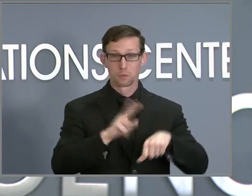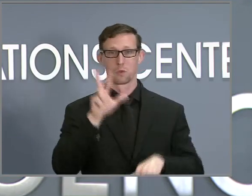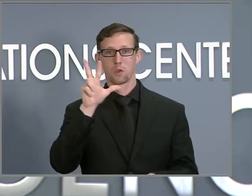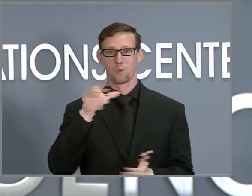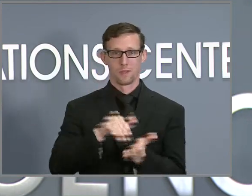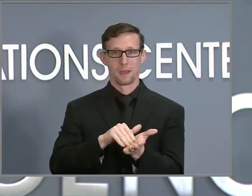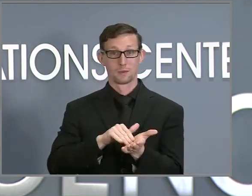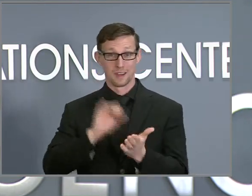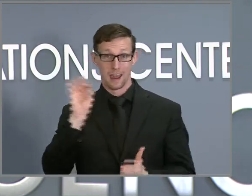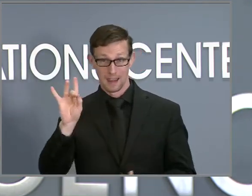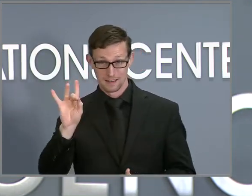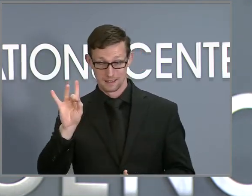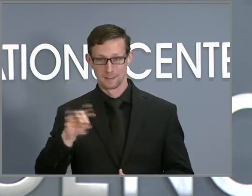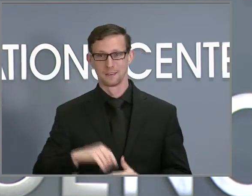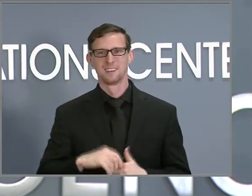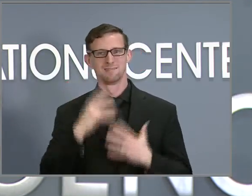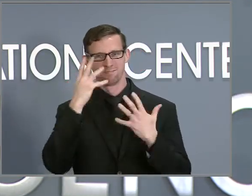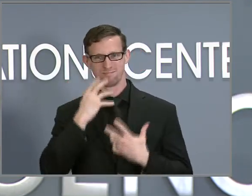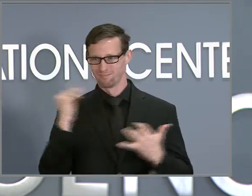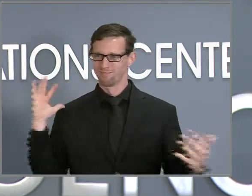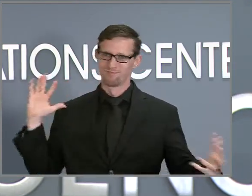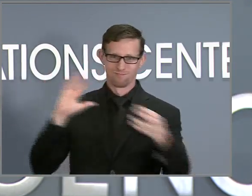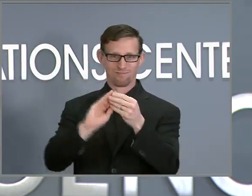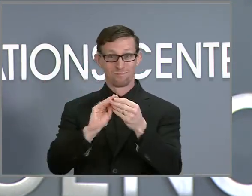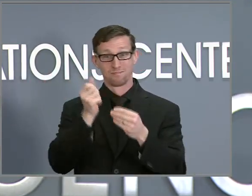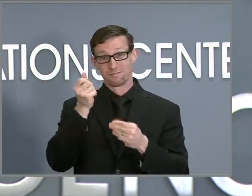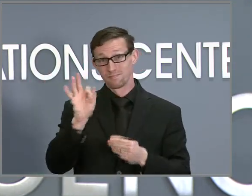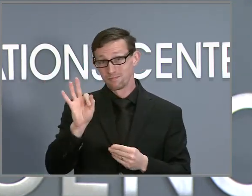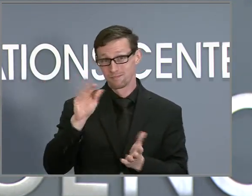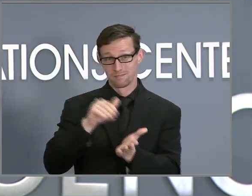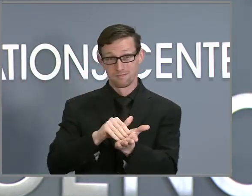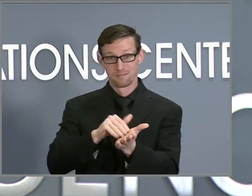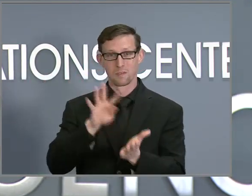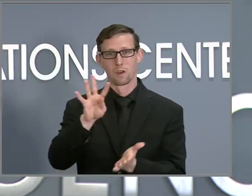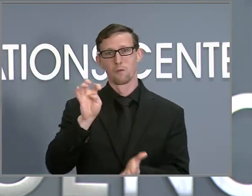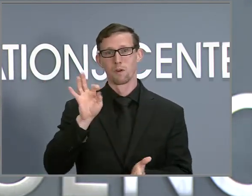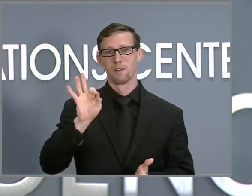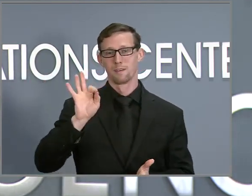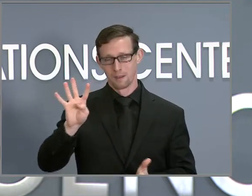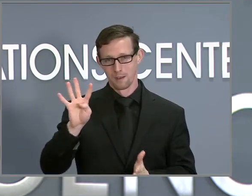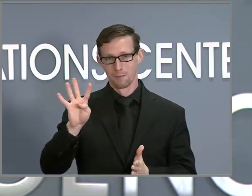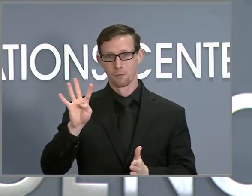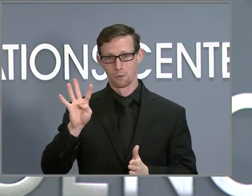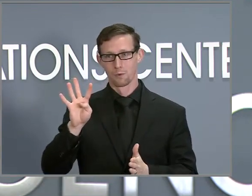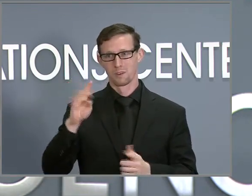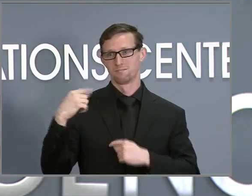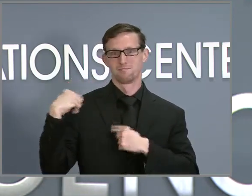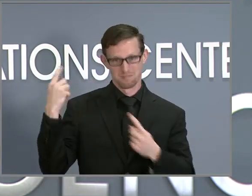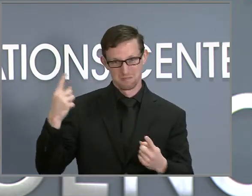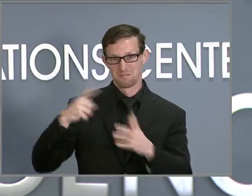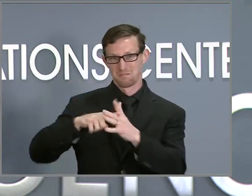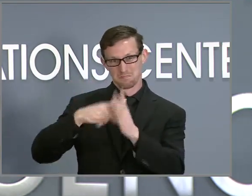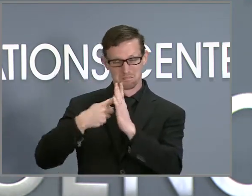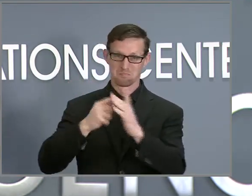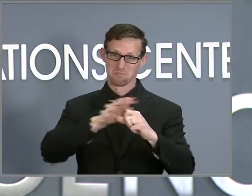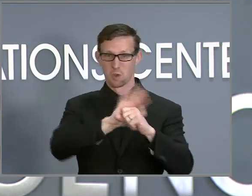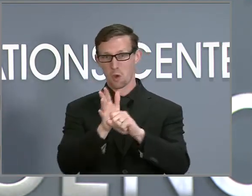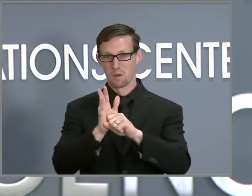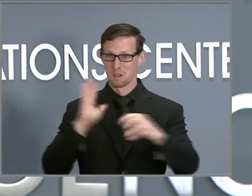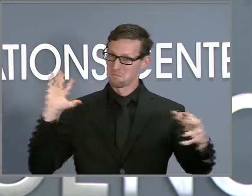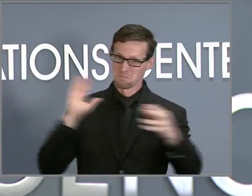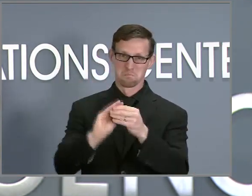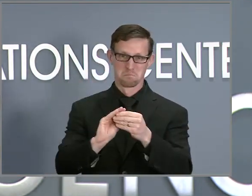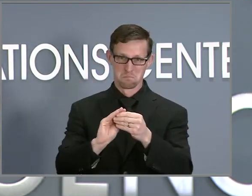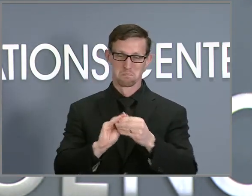hospital with it and sadly a total of 19,494 people who died since this pandemic began.